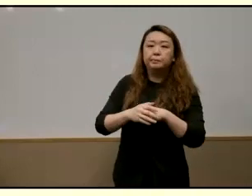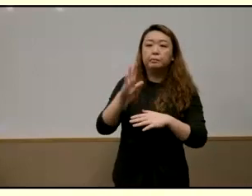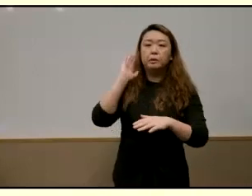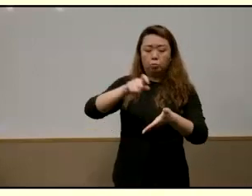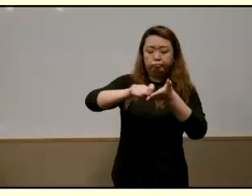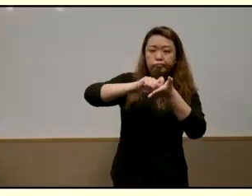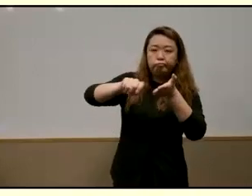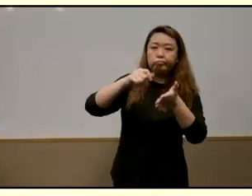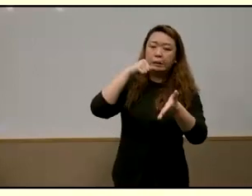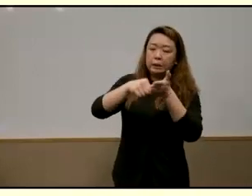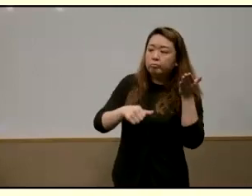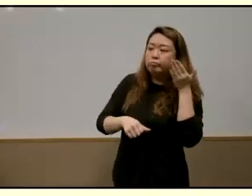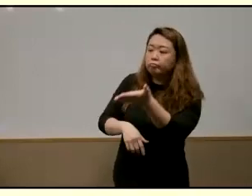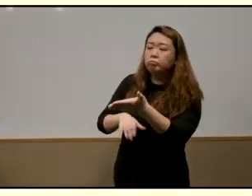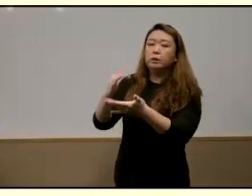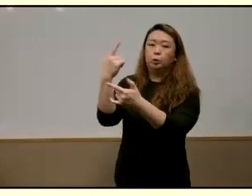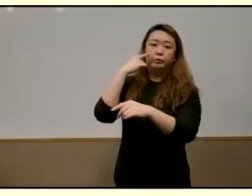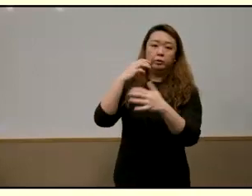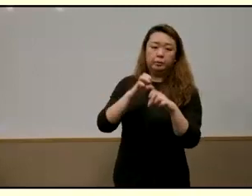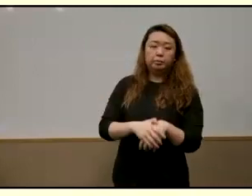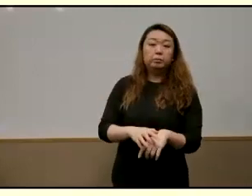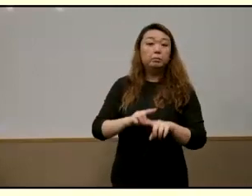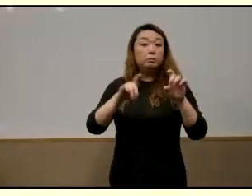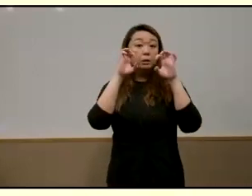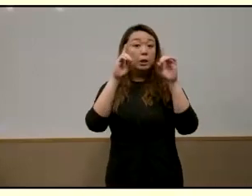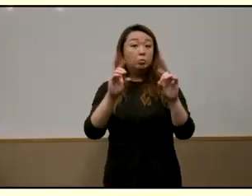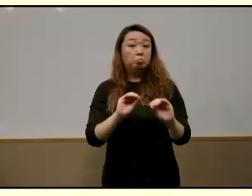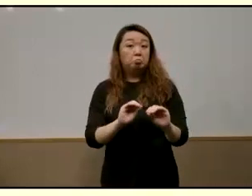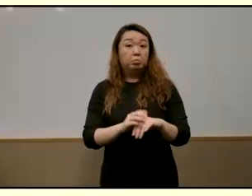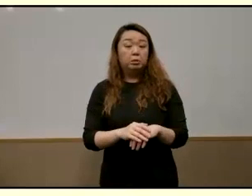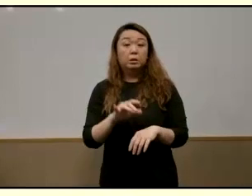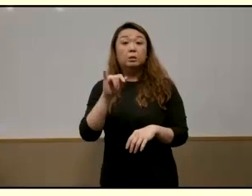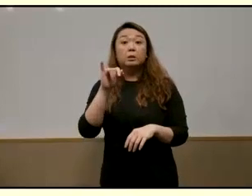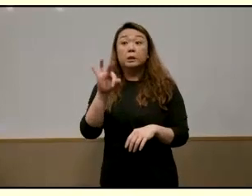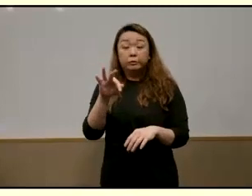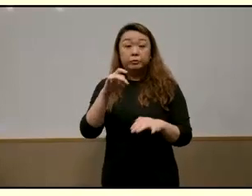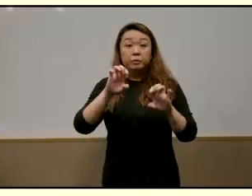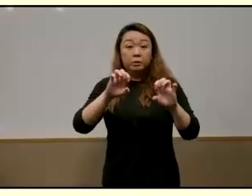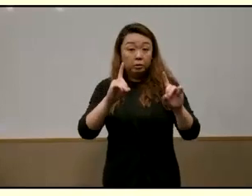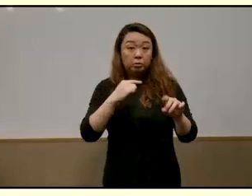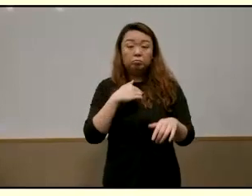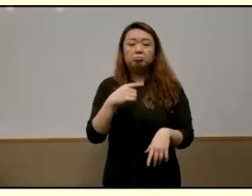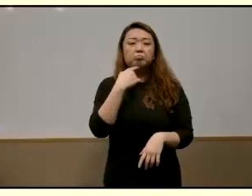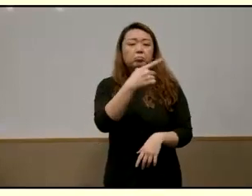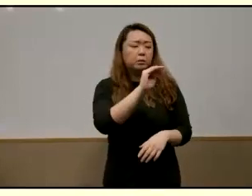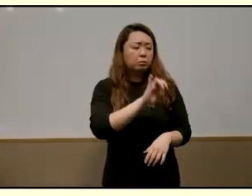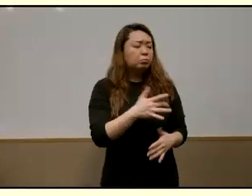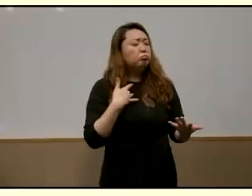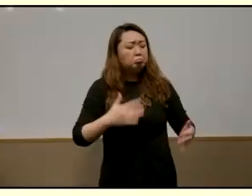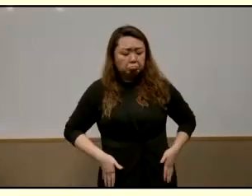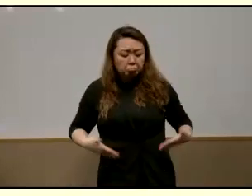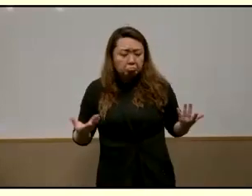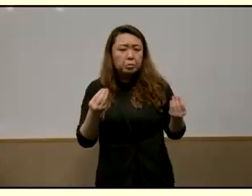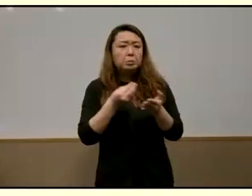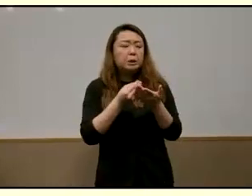letter wait for the reply to come but education wise no such thing no money you don't have uniform to buy for your children no pocket